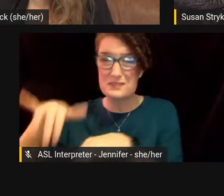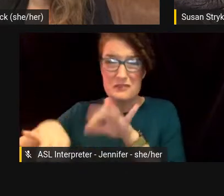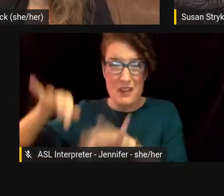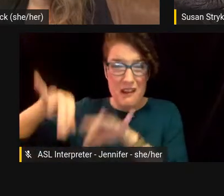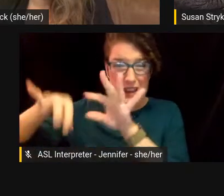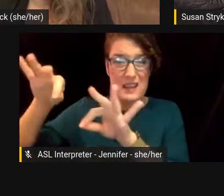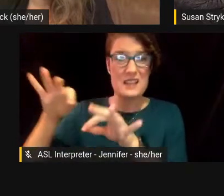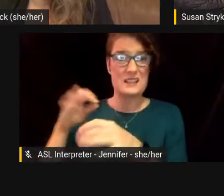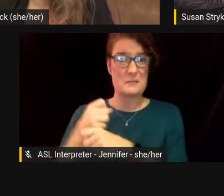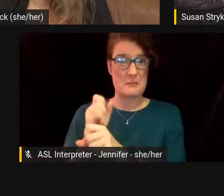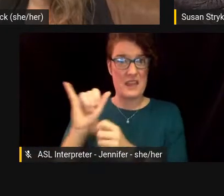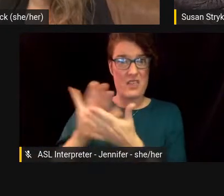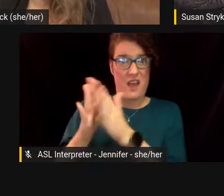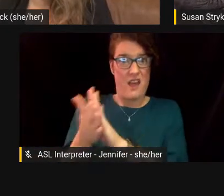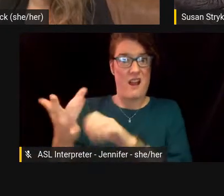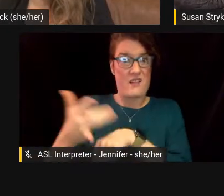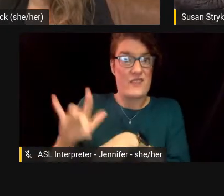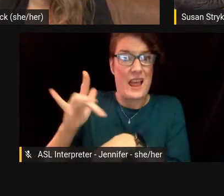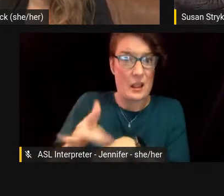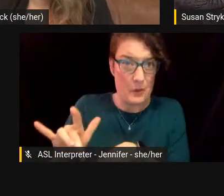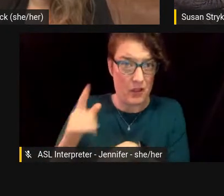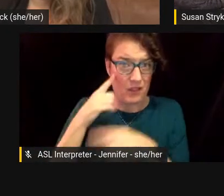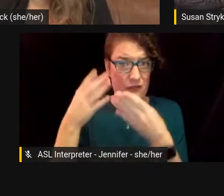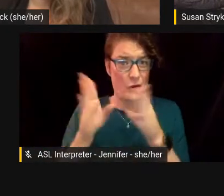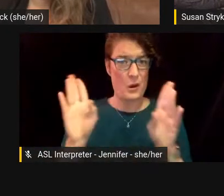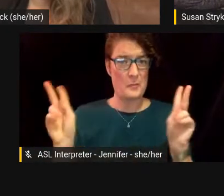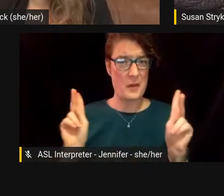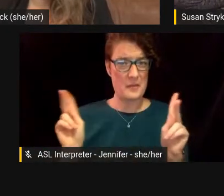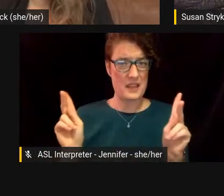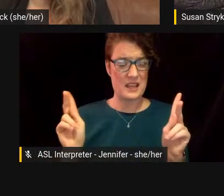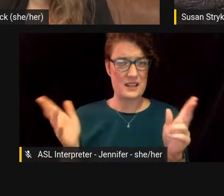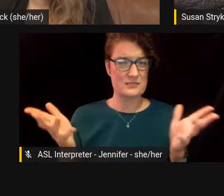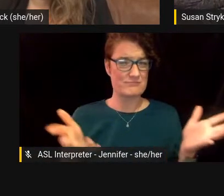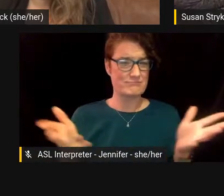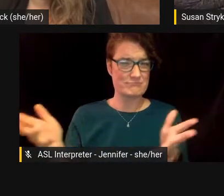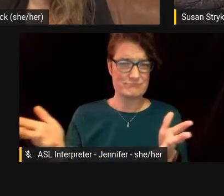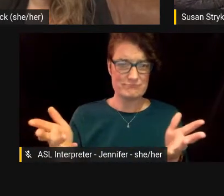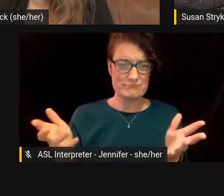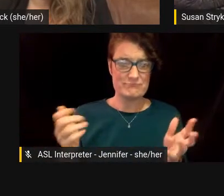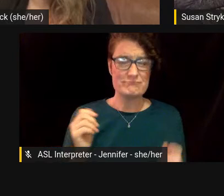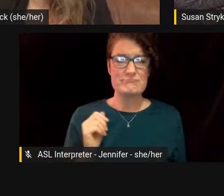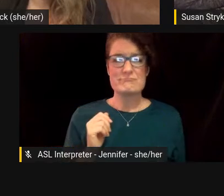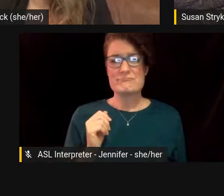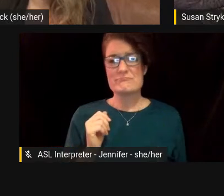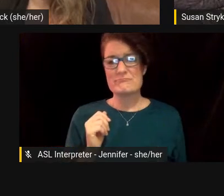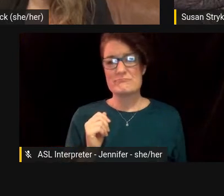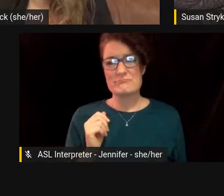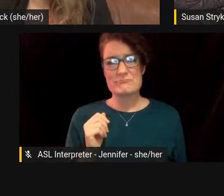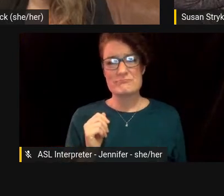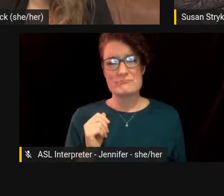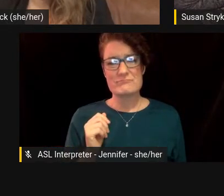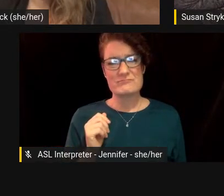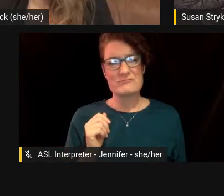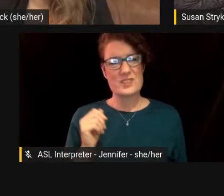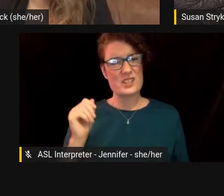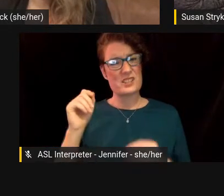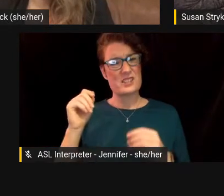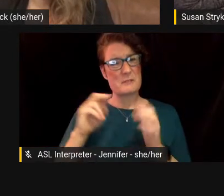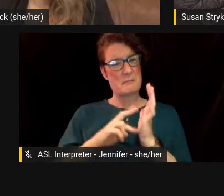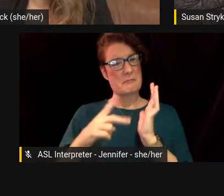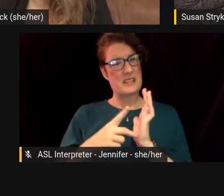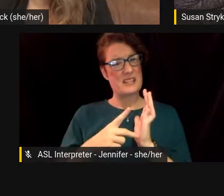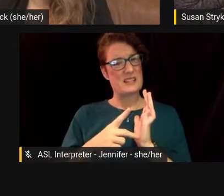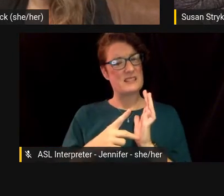make it available for the public. And so then the question comes up, well, who is it